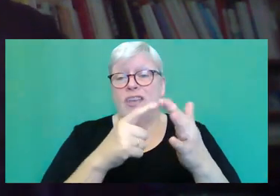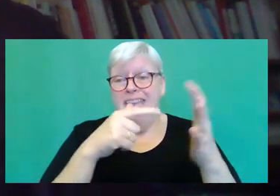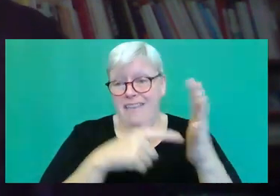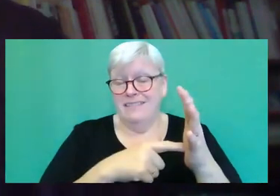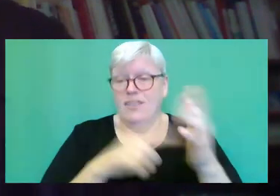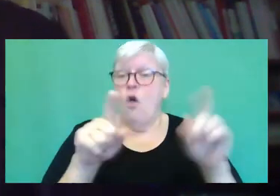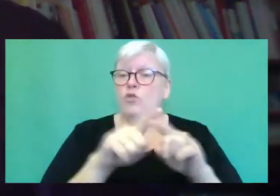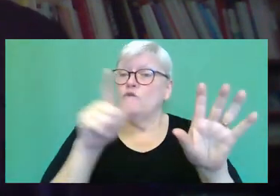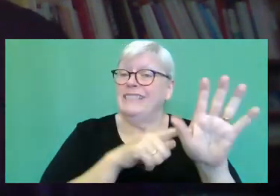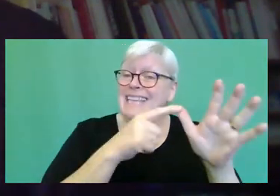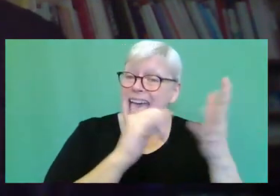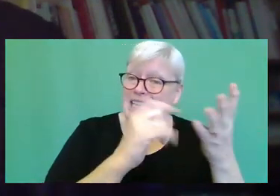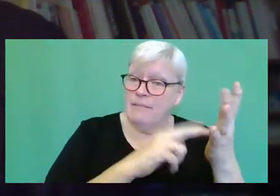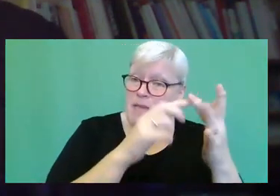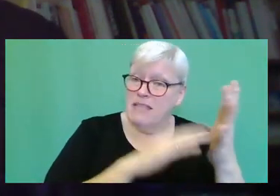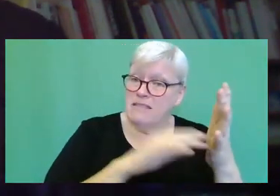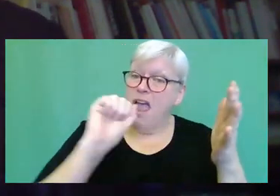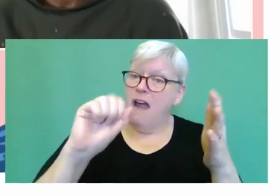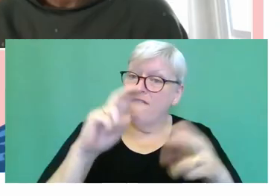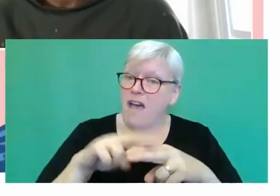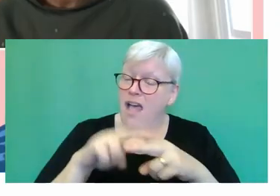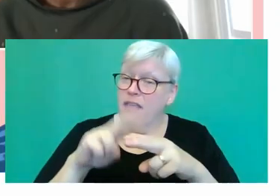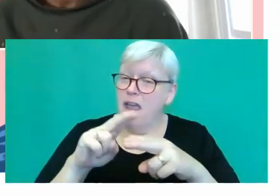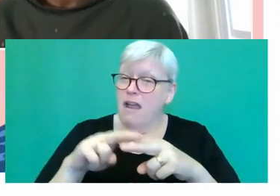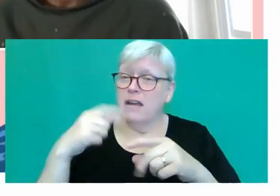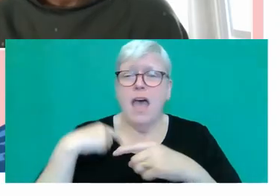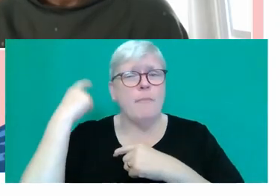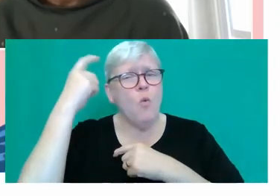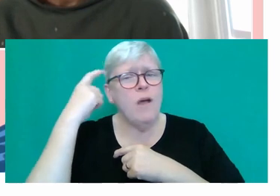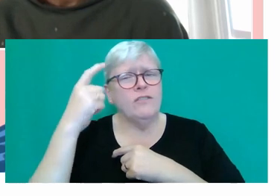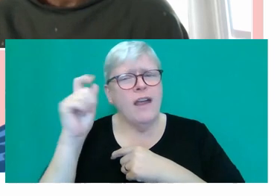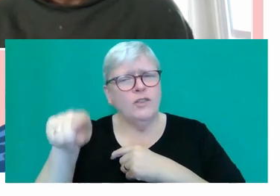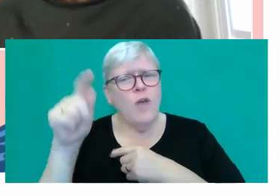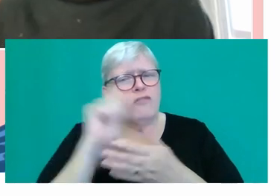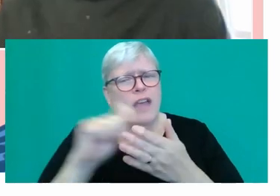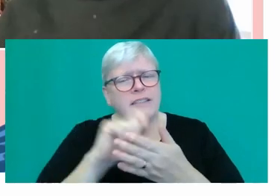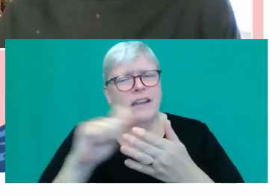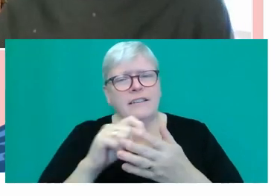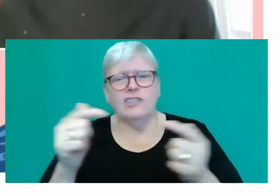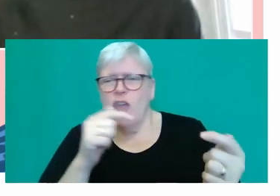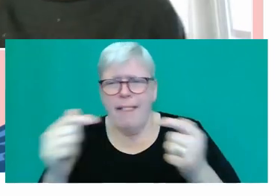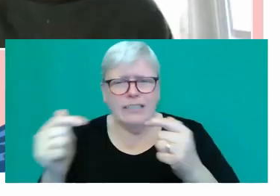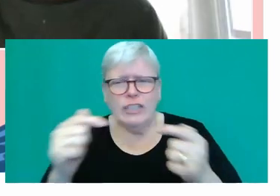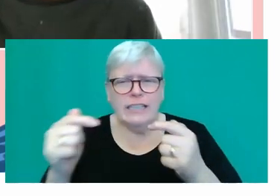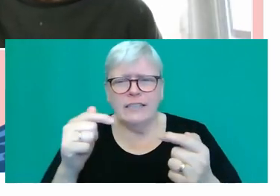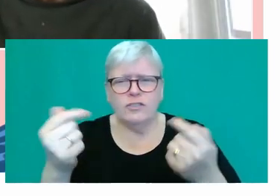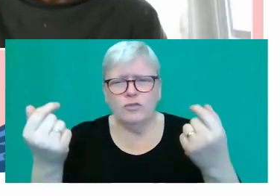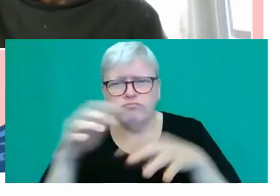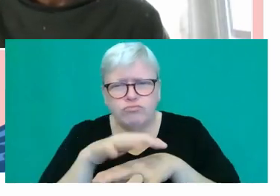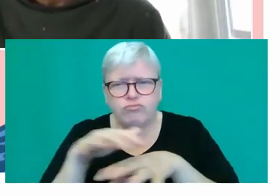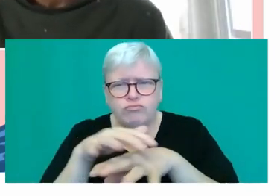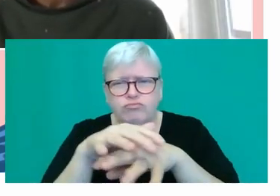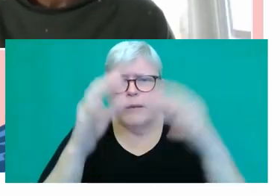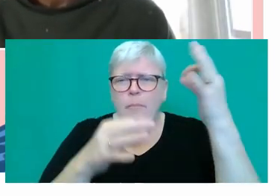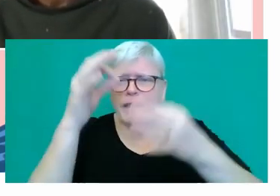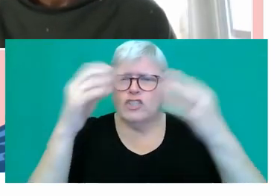you know, as a writer, do you find it challenging to interweave those systemic kind of political issues with this